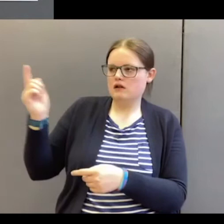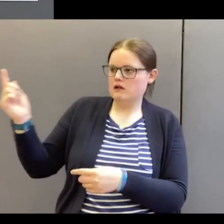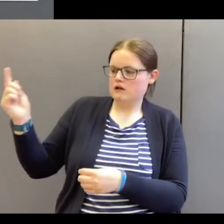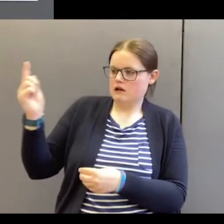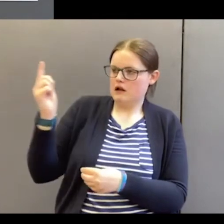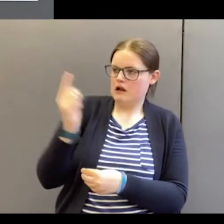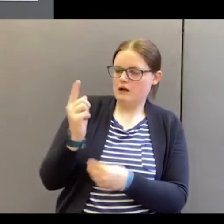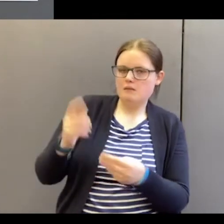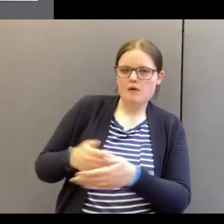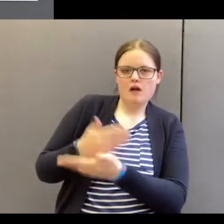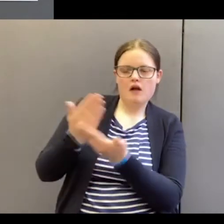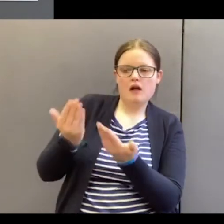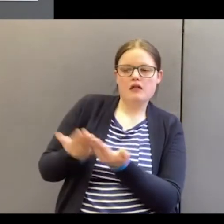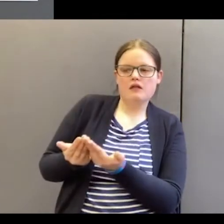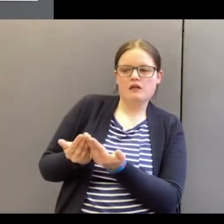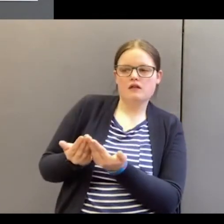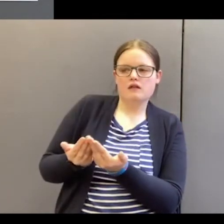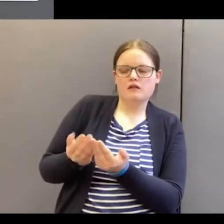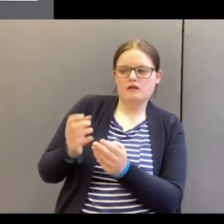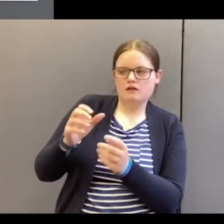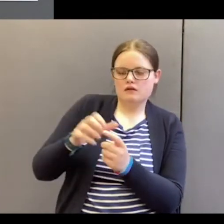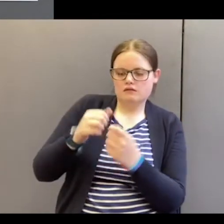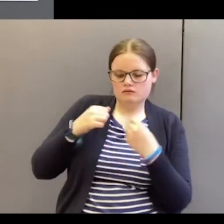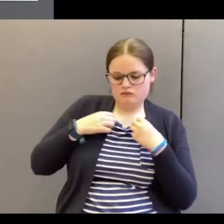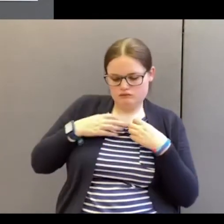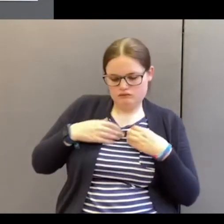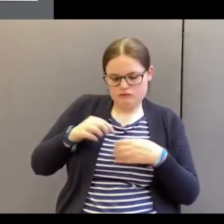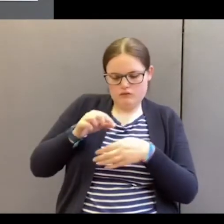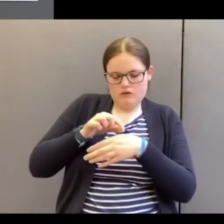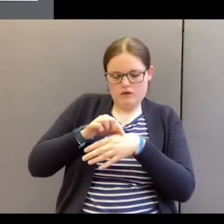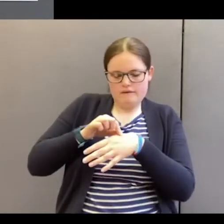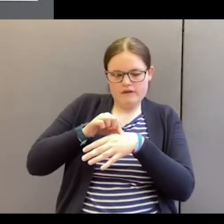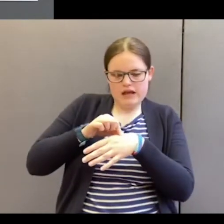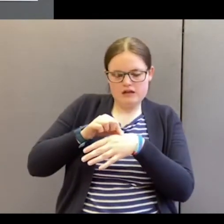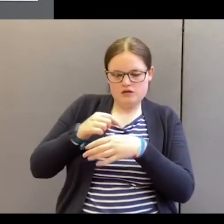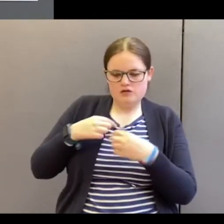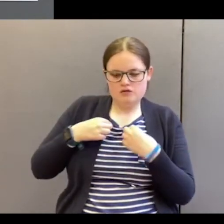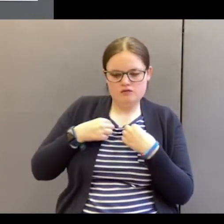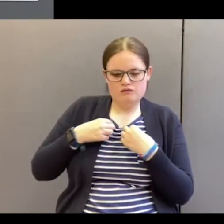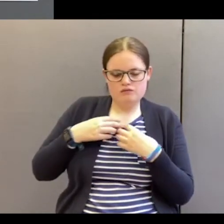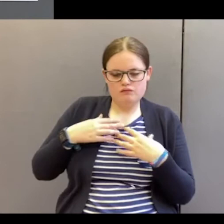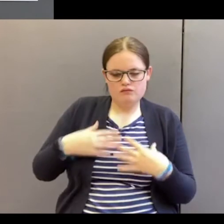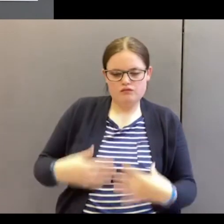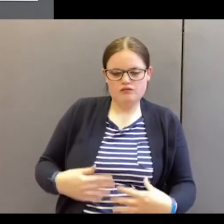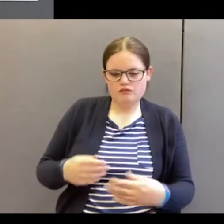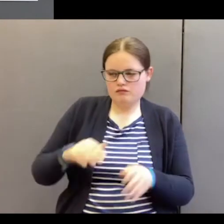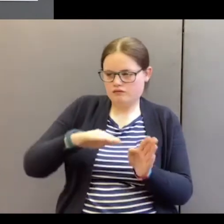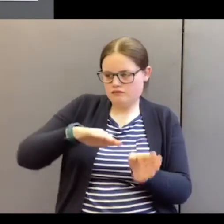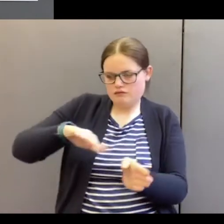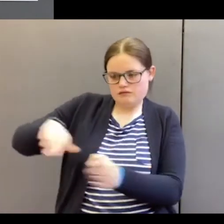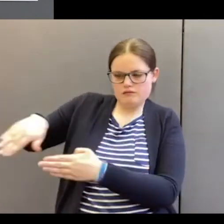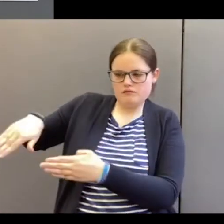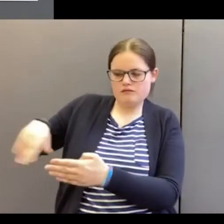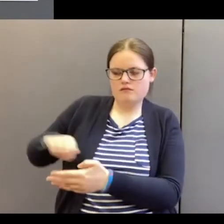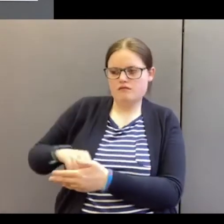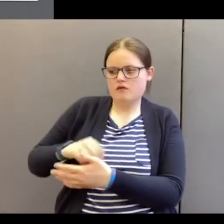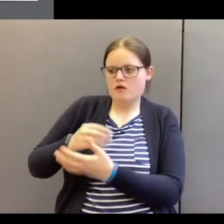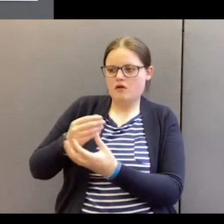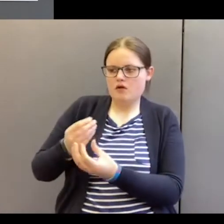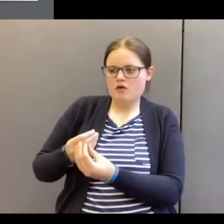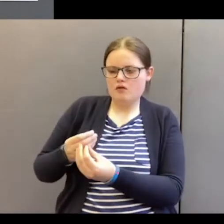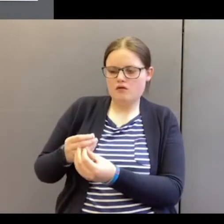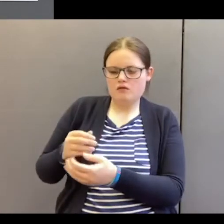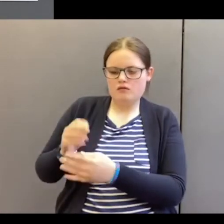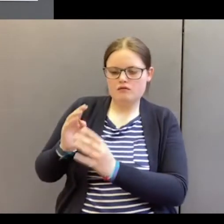earth and he takes on a human flesh. He puts aside his Godhead